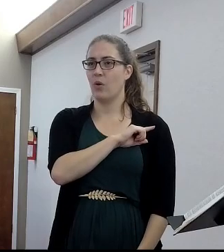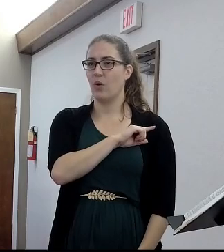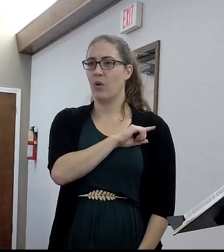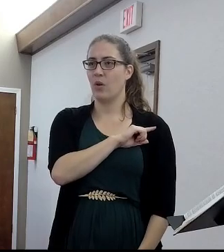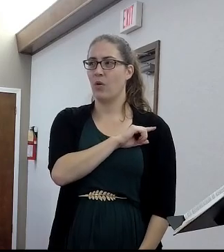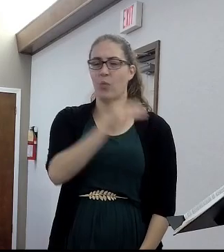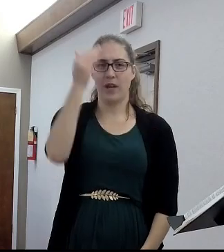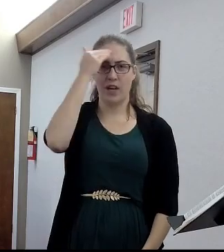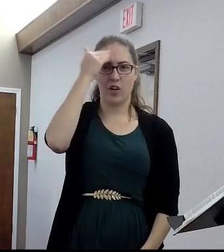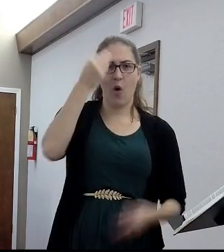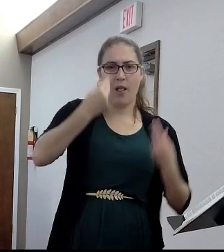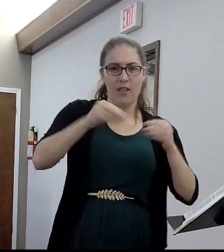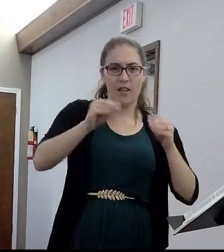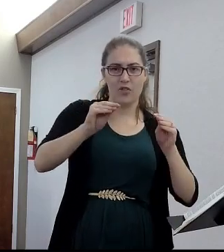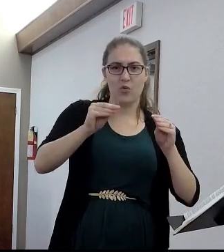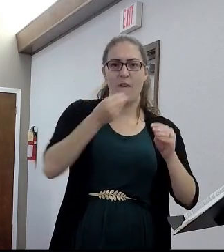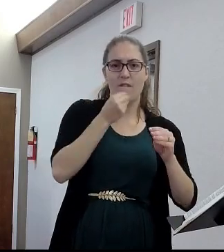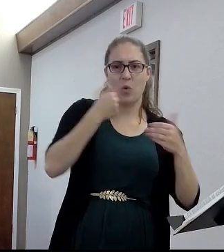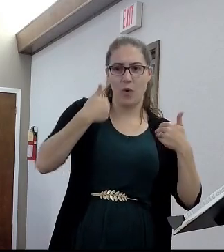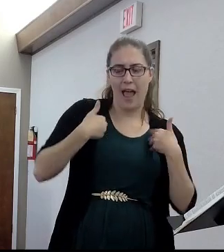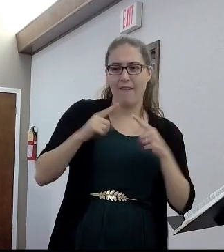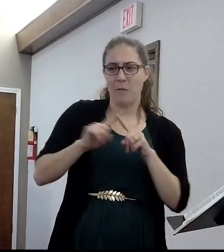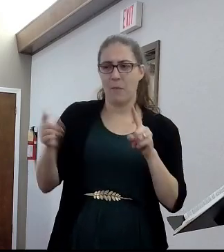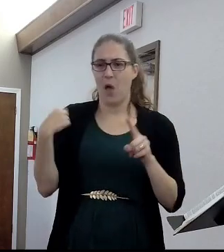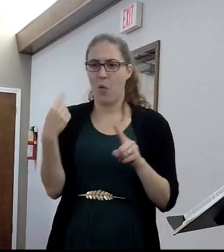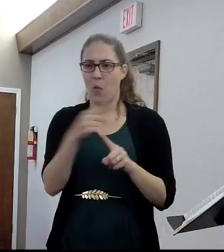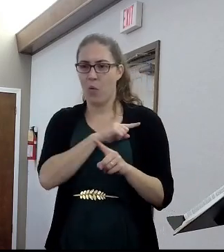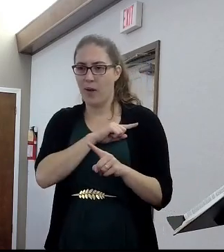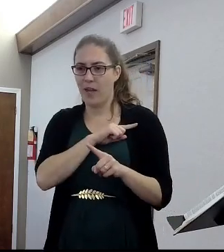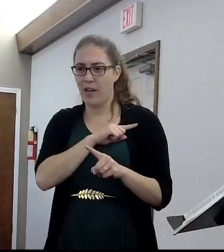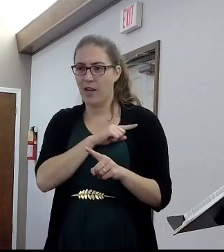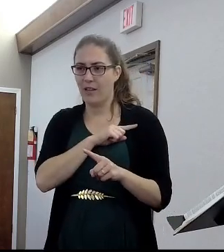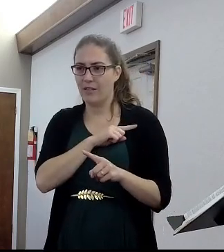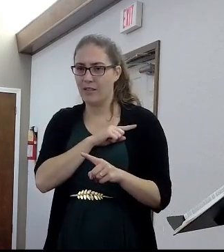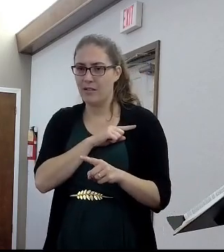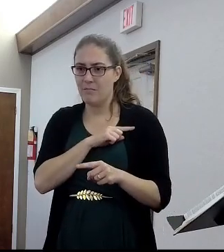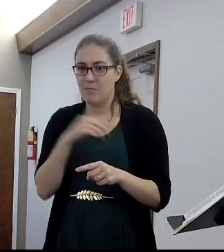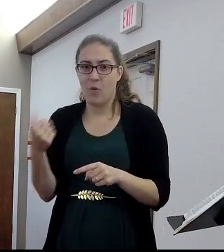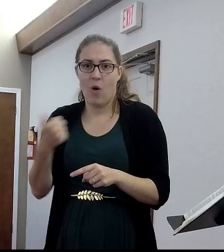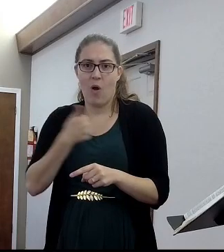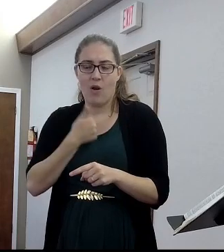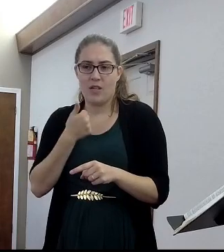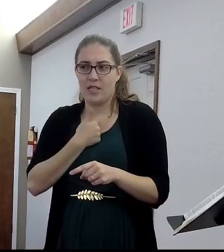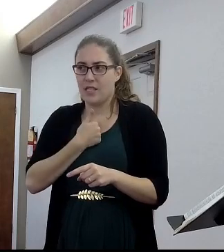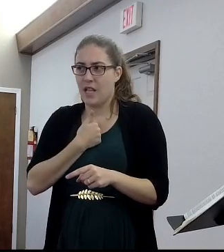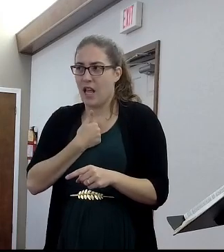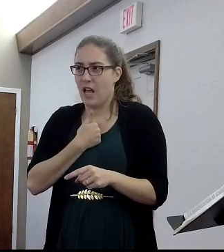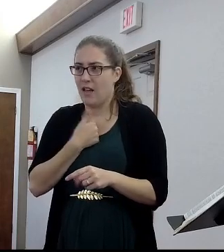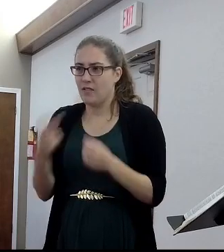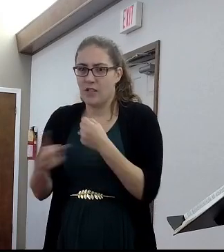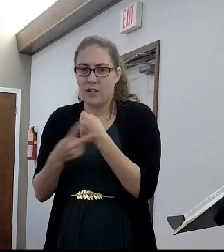store has food. Yeah. Y'all with me? This sounds crazy, doesn't it? Yeah.